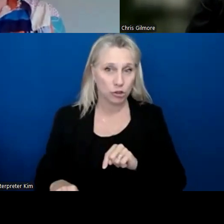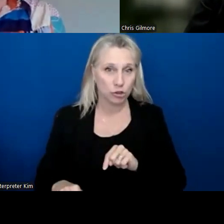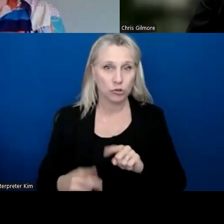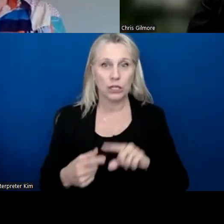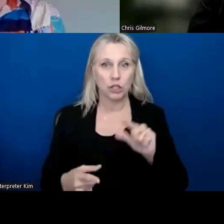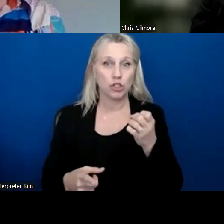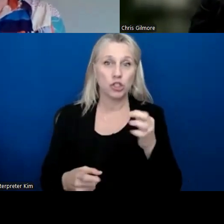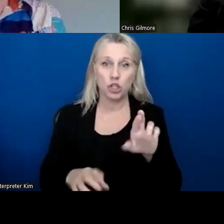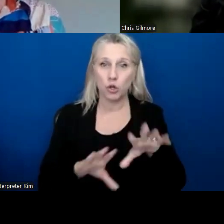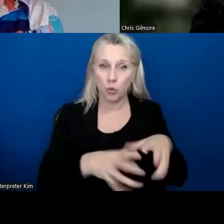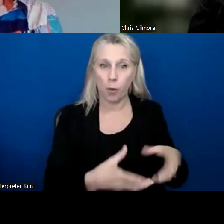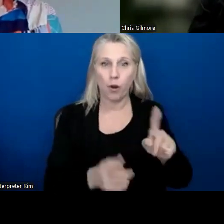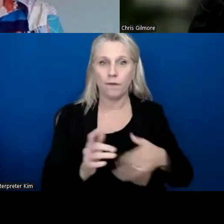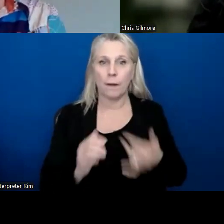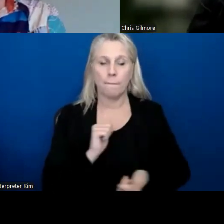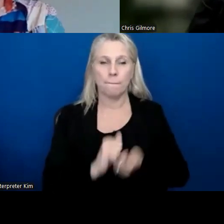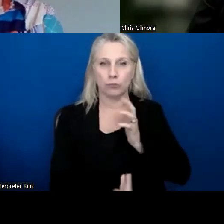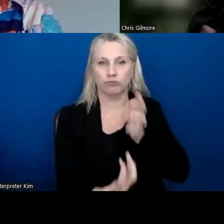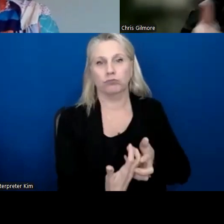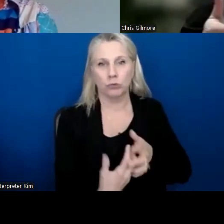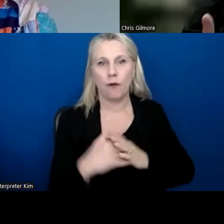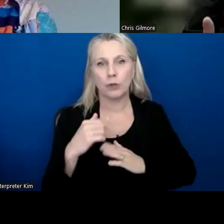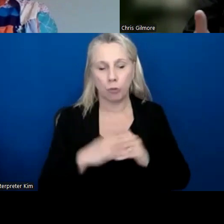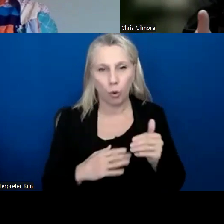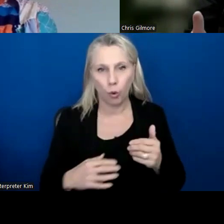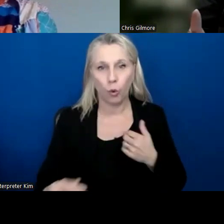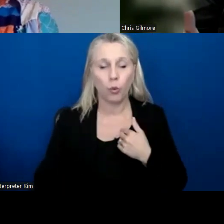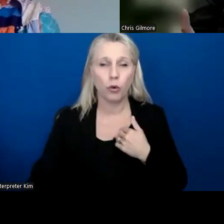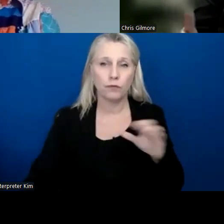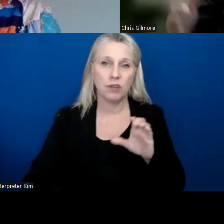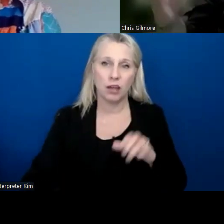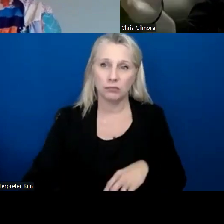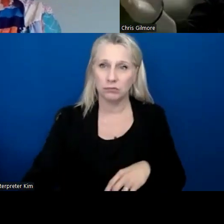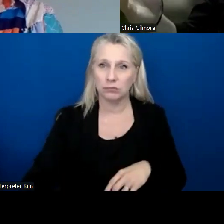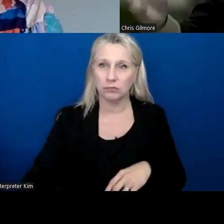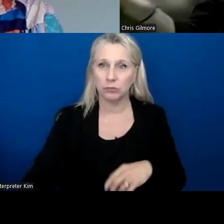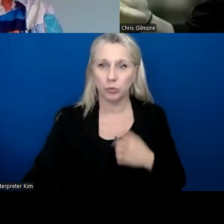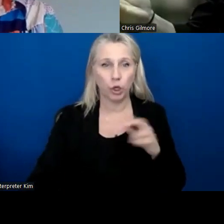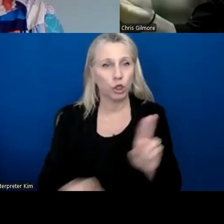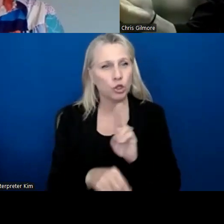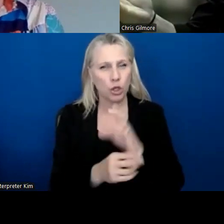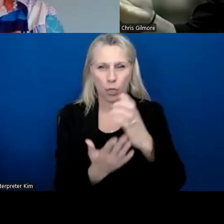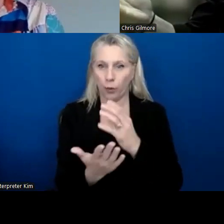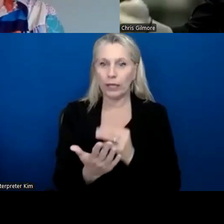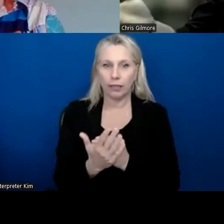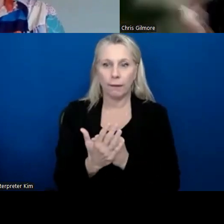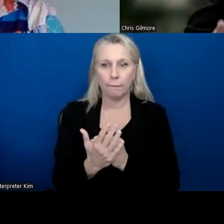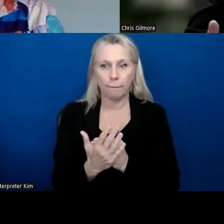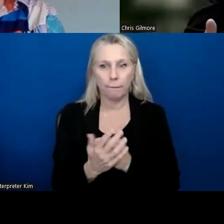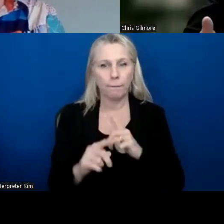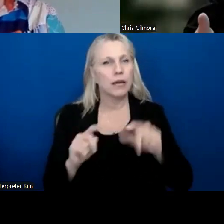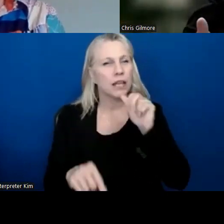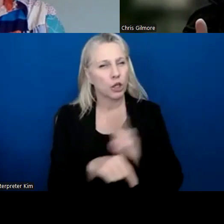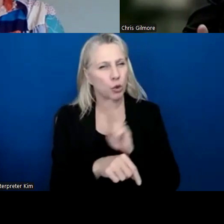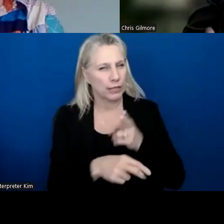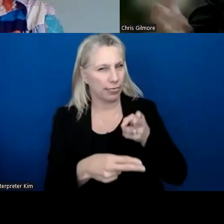groups, it's where do you feel most comfortable? And if we've, we've even done groups where we're using the curriculum, but not using